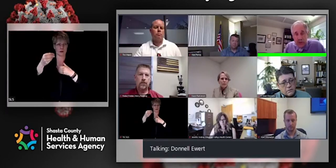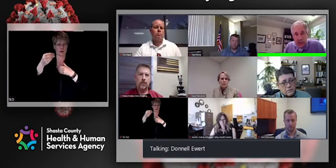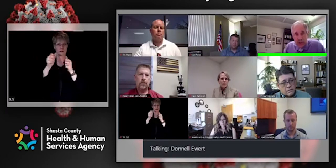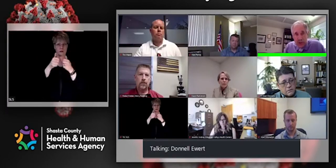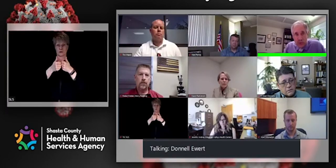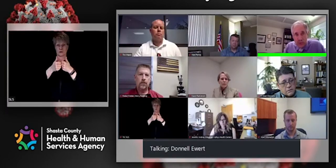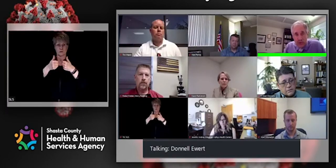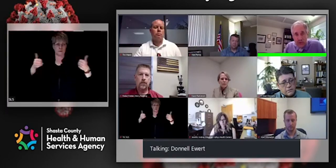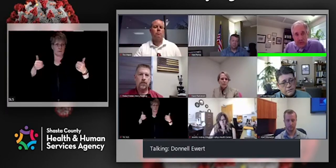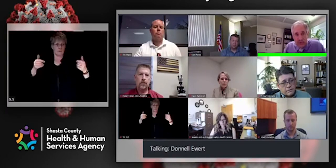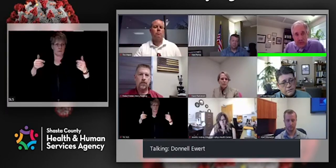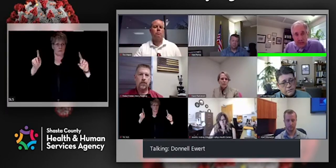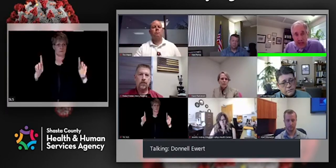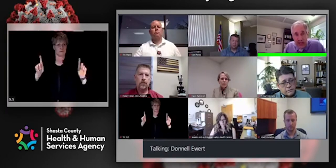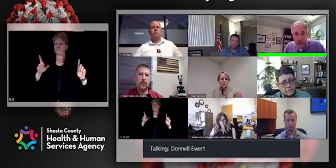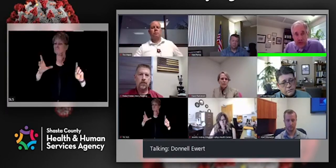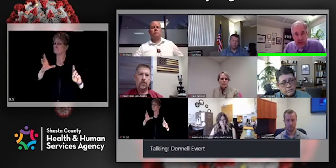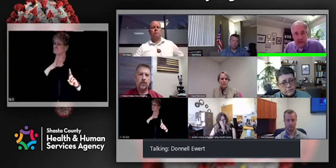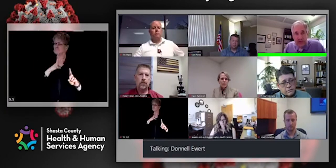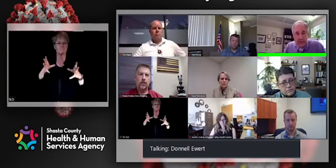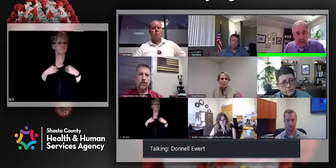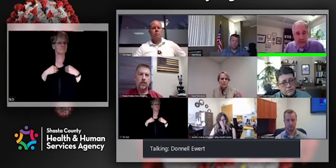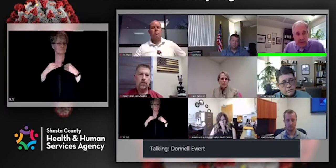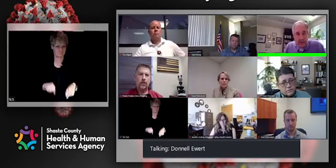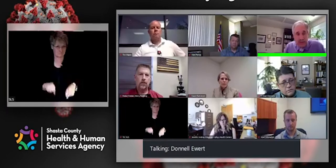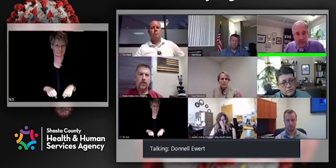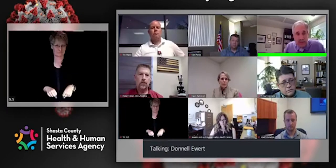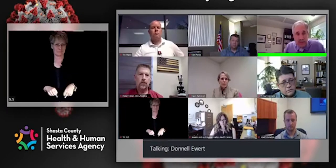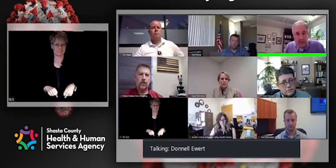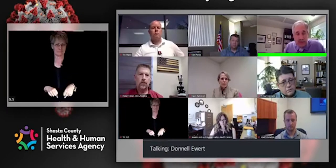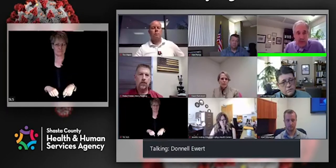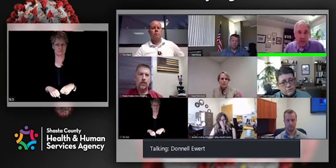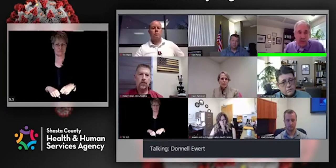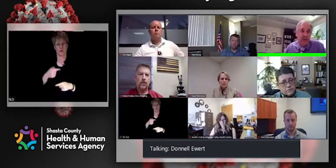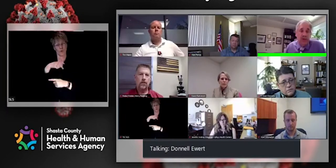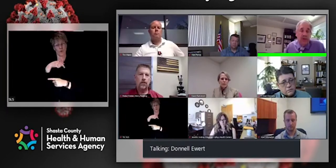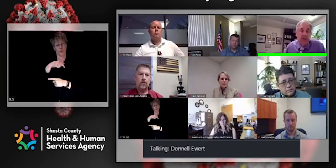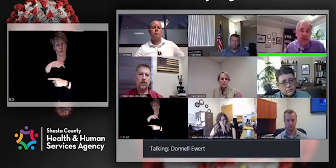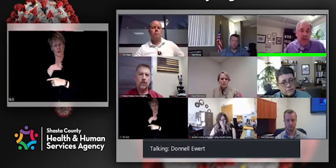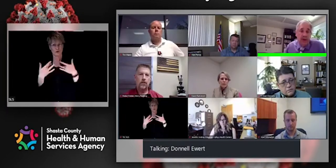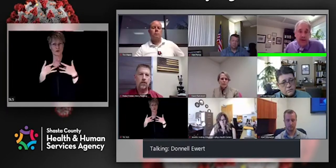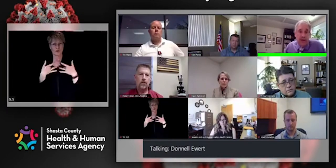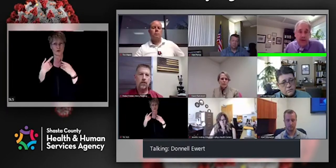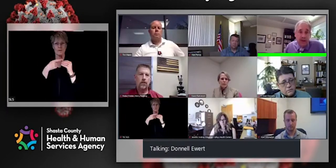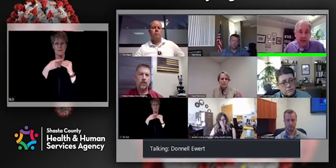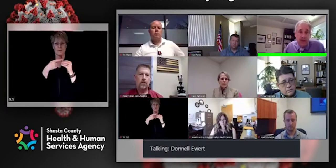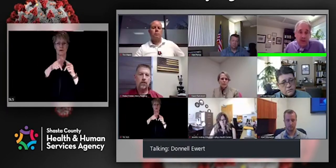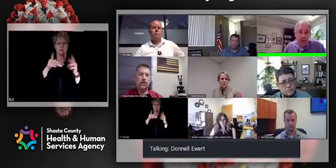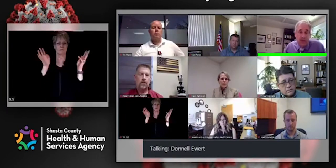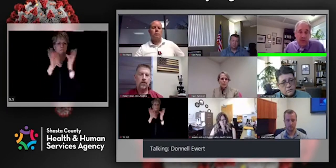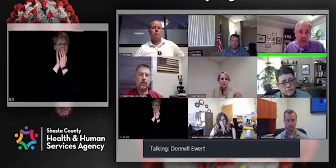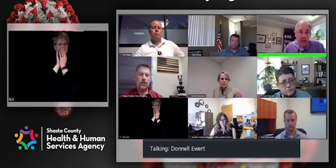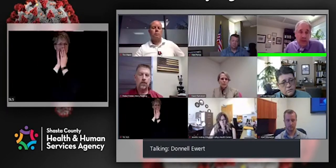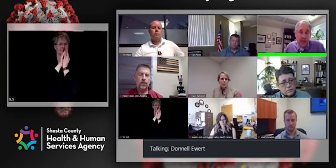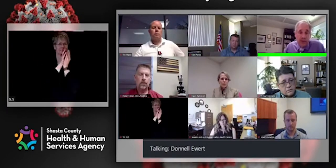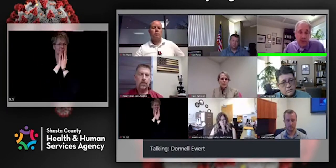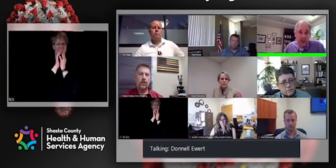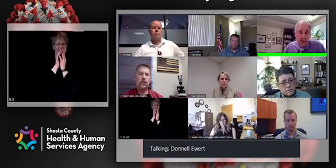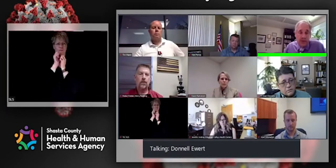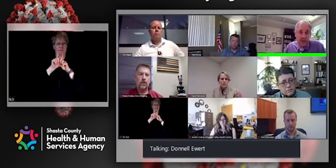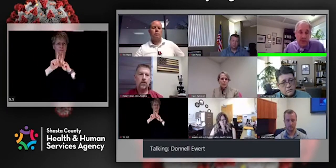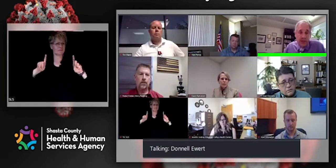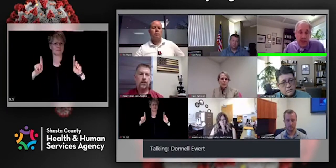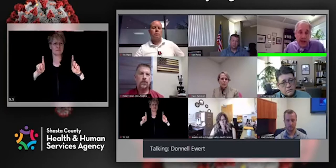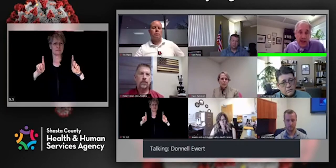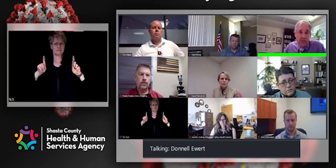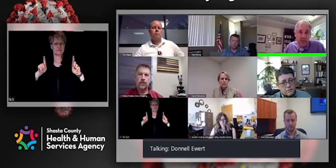took issue with the lack of social distancing, the, the restricted, uh, venue, which didn't allow people